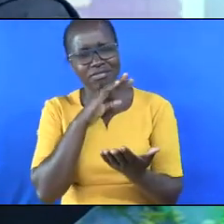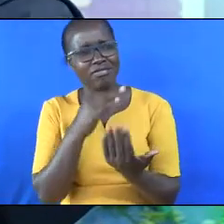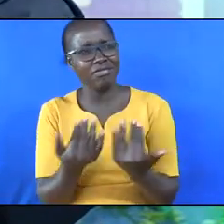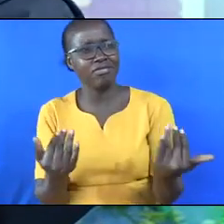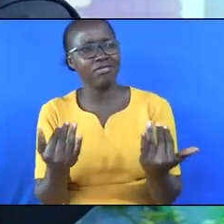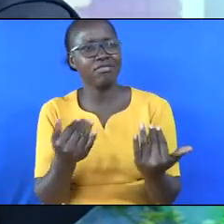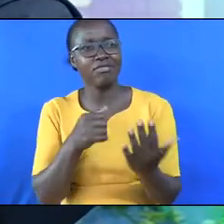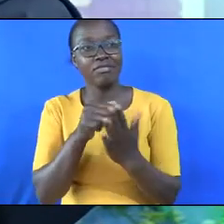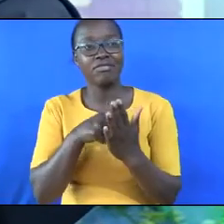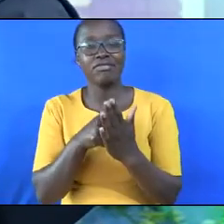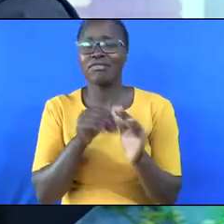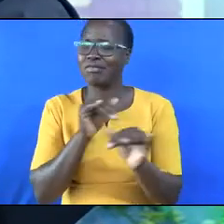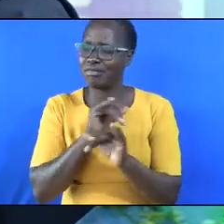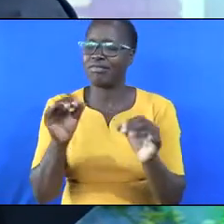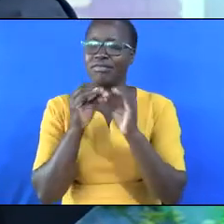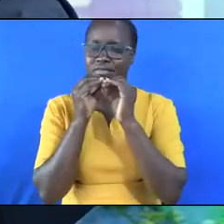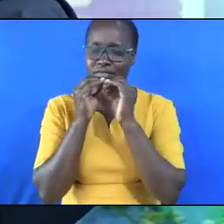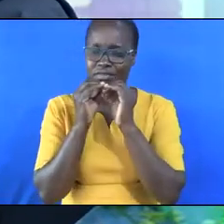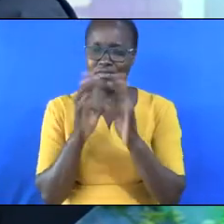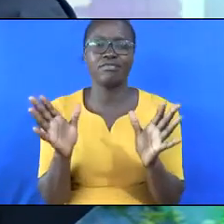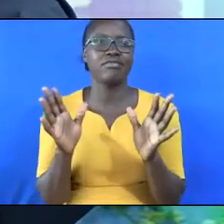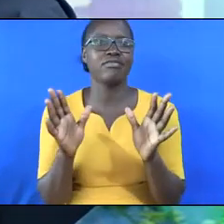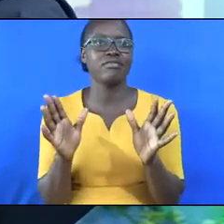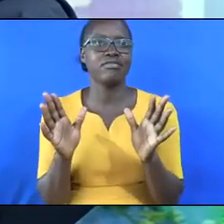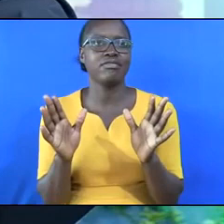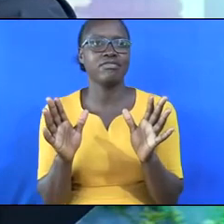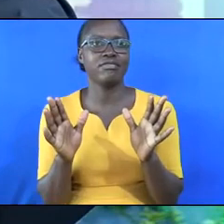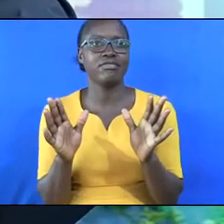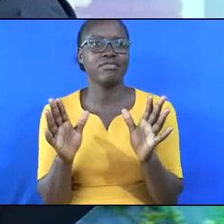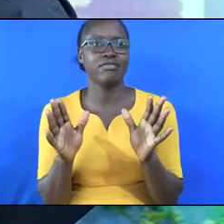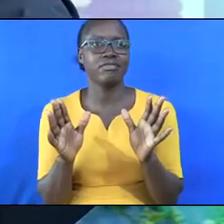says the pig is unclean. I want to say